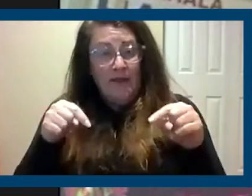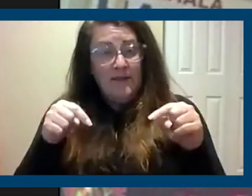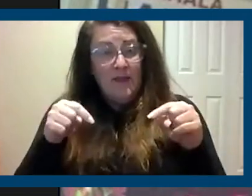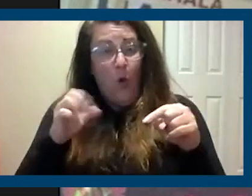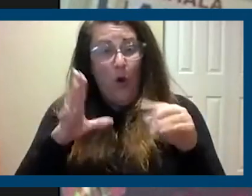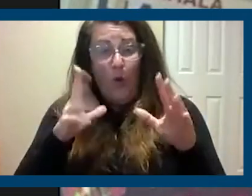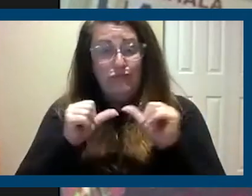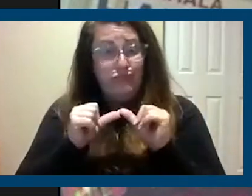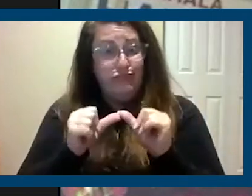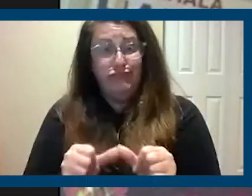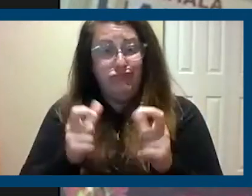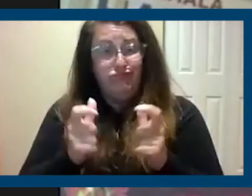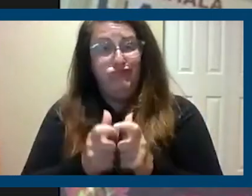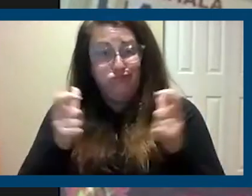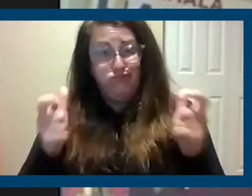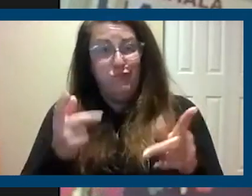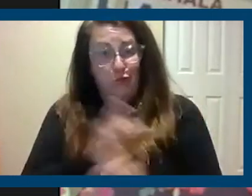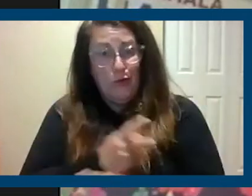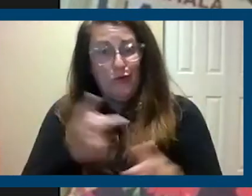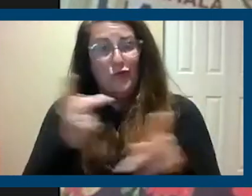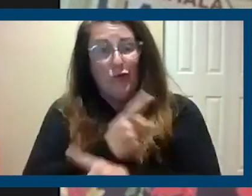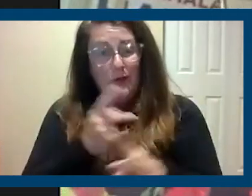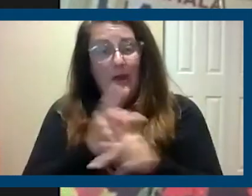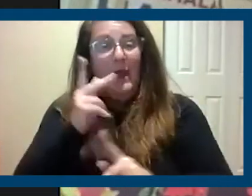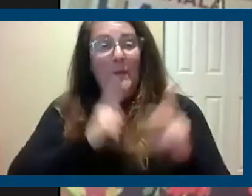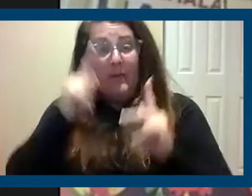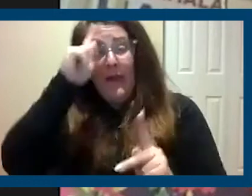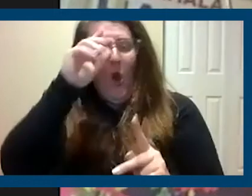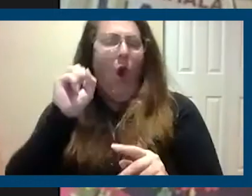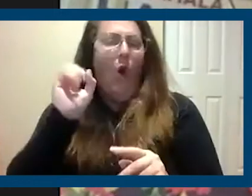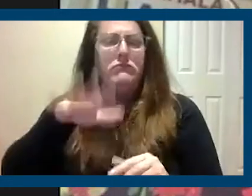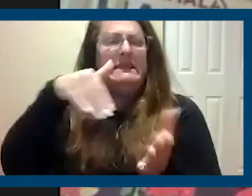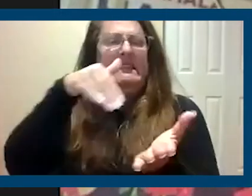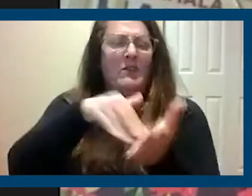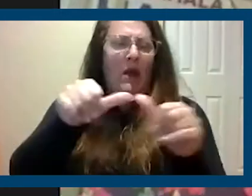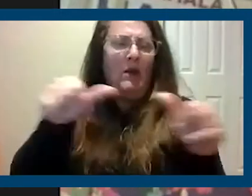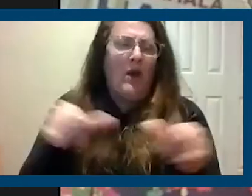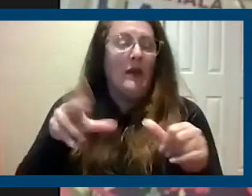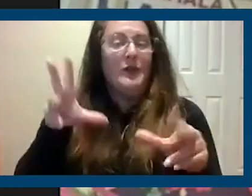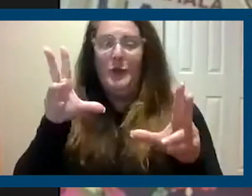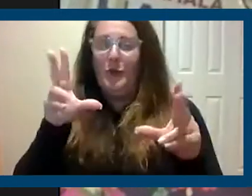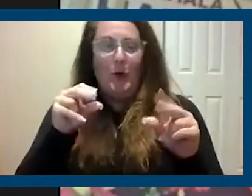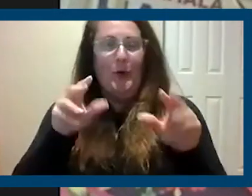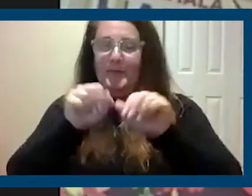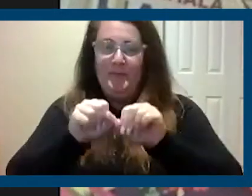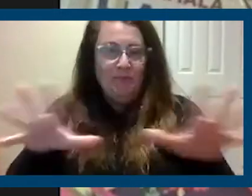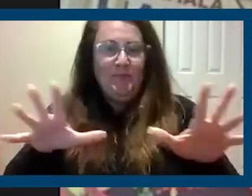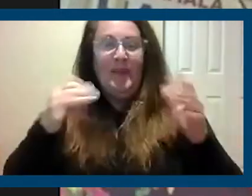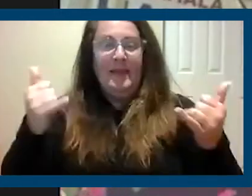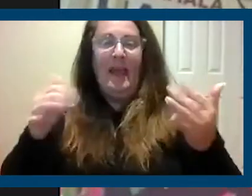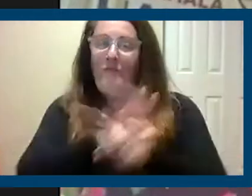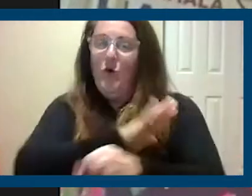going to continue to grow. And people think it might just be in downtown areas and things like that, but it's starting to move over into communities.